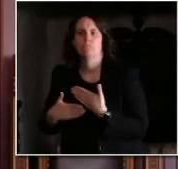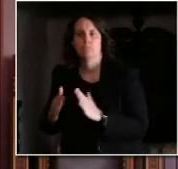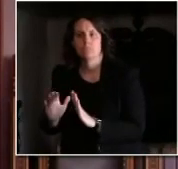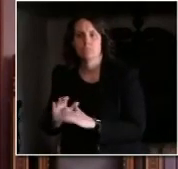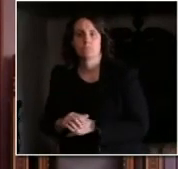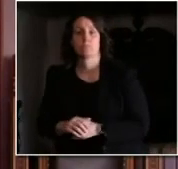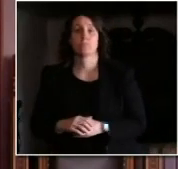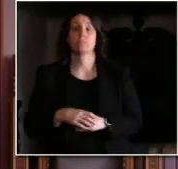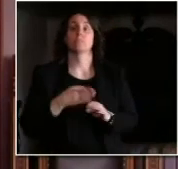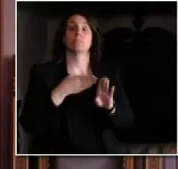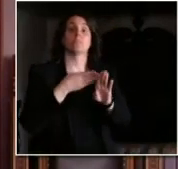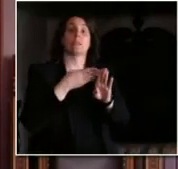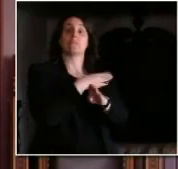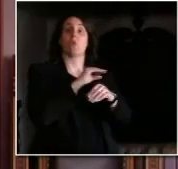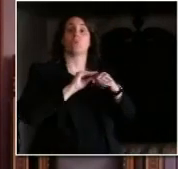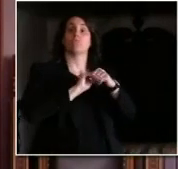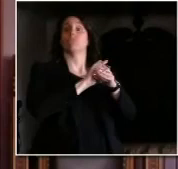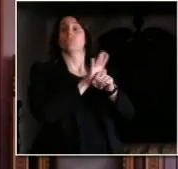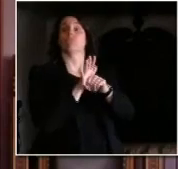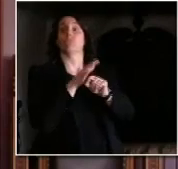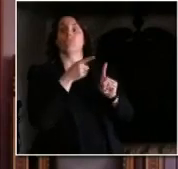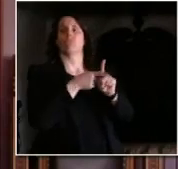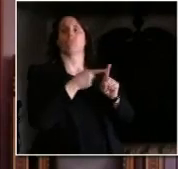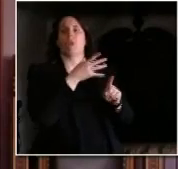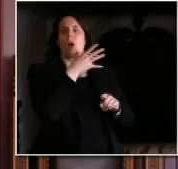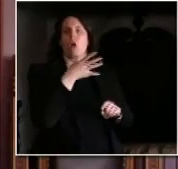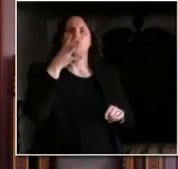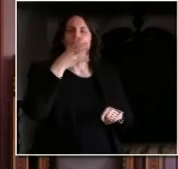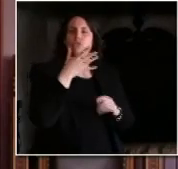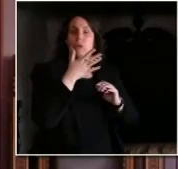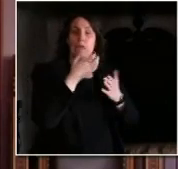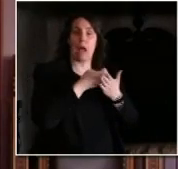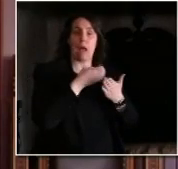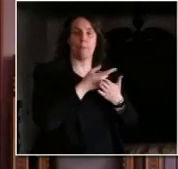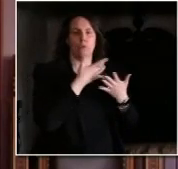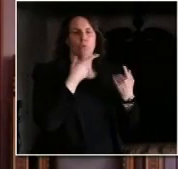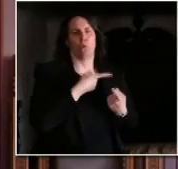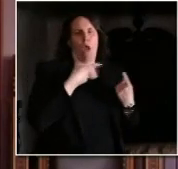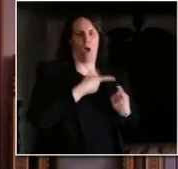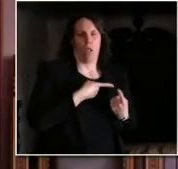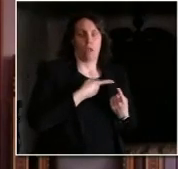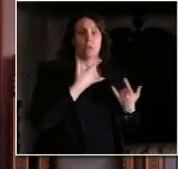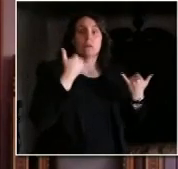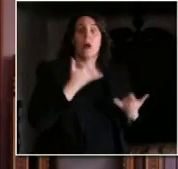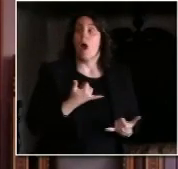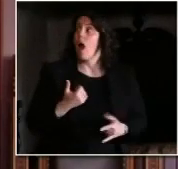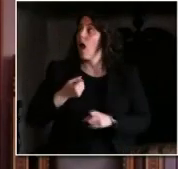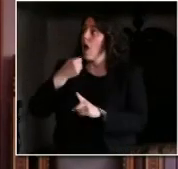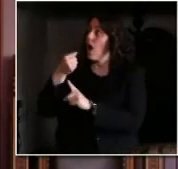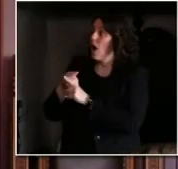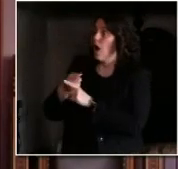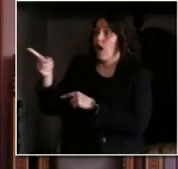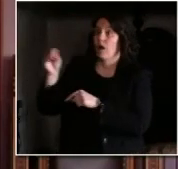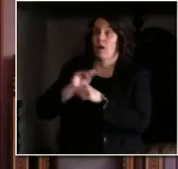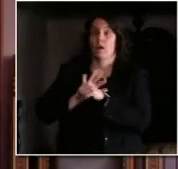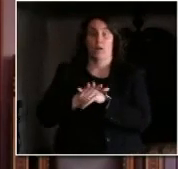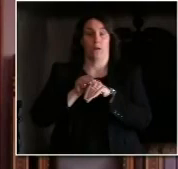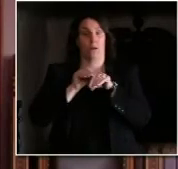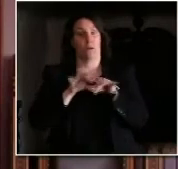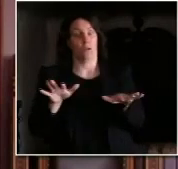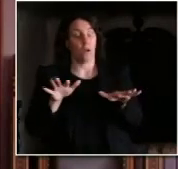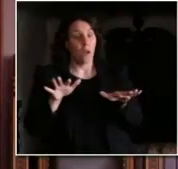virus visited the state of Wisconsin and continues to be a problem I think the